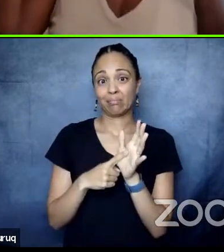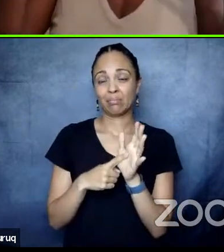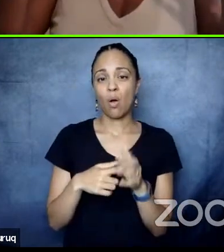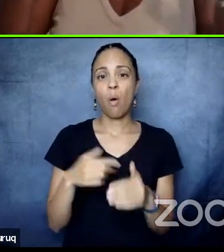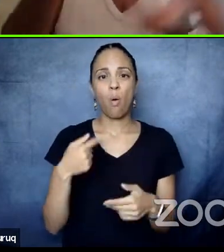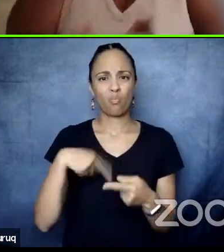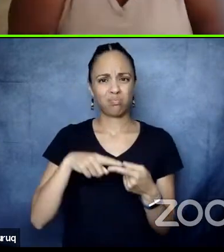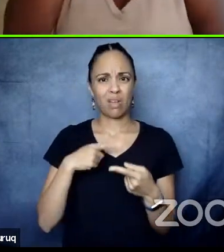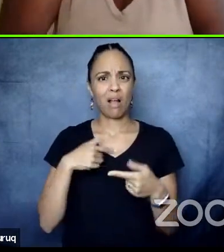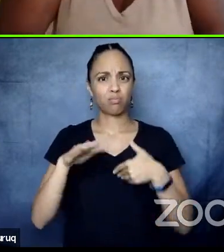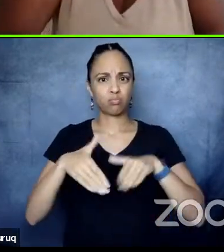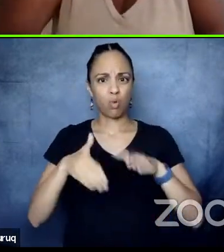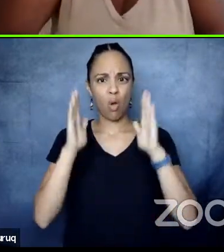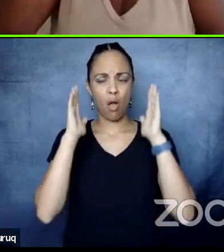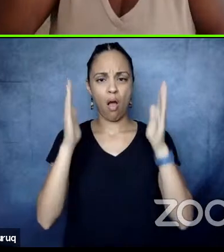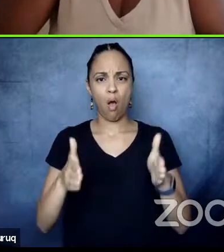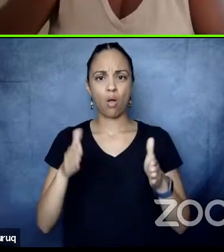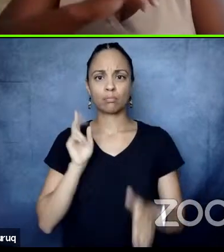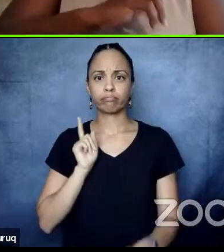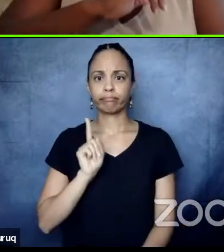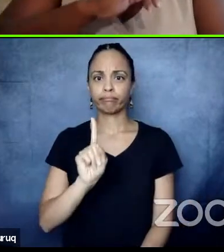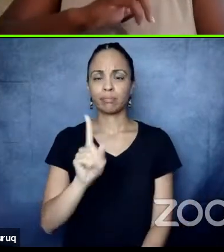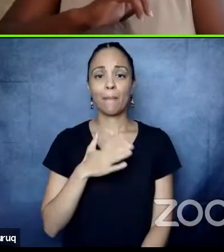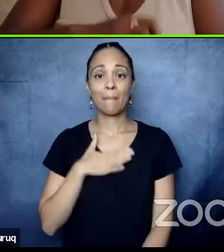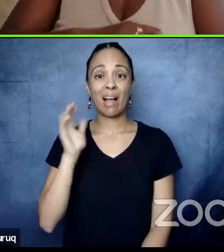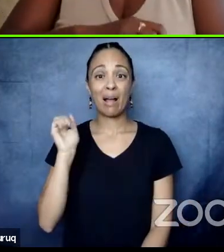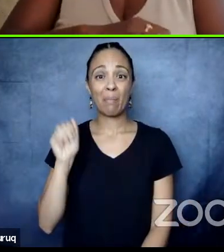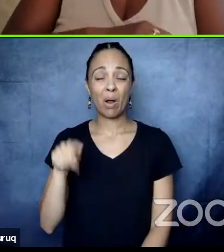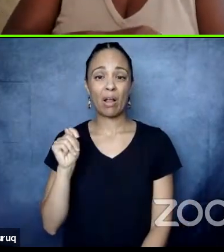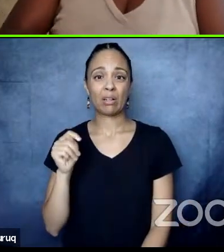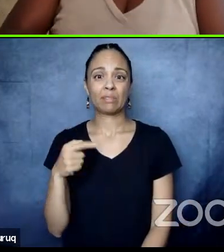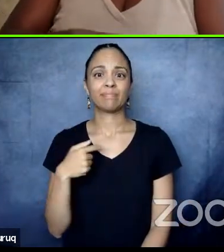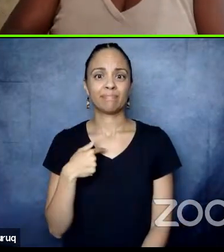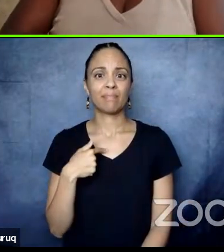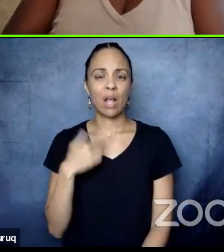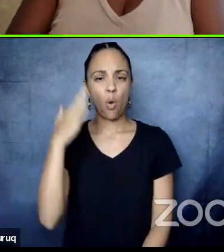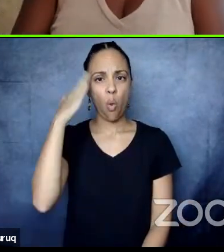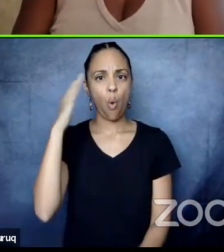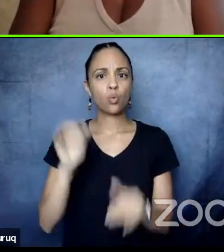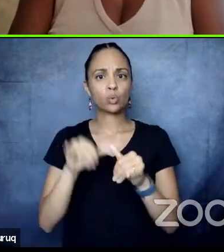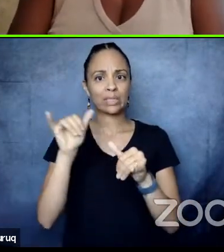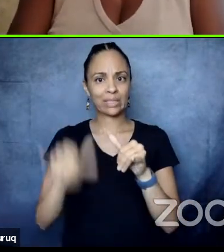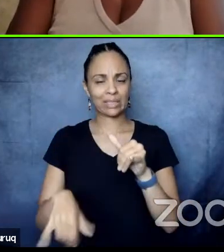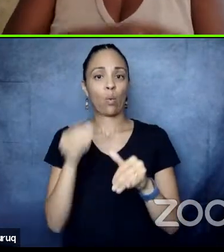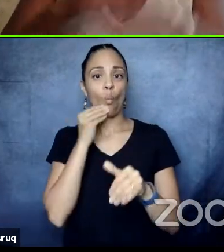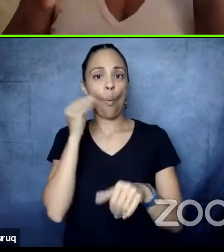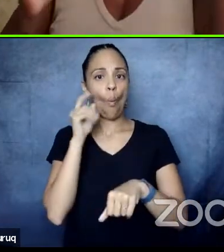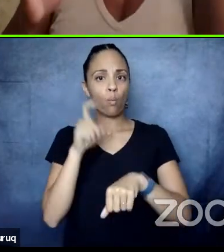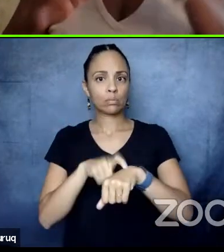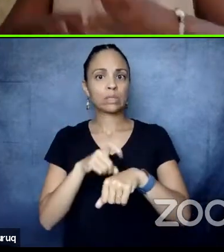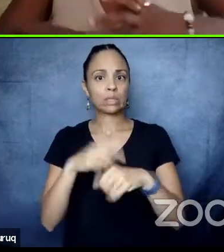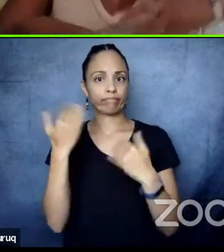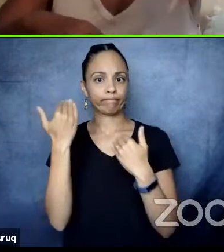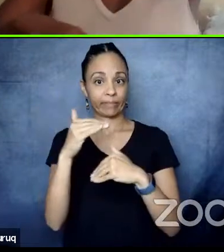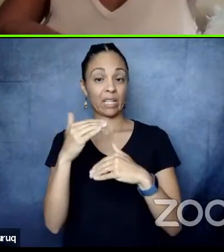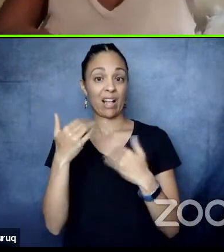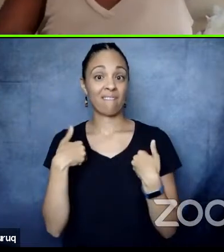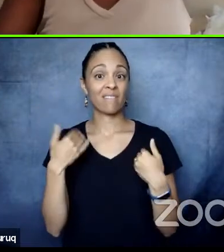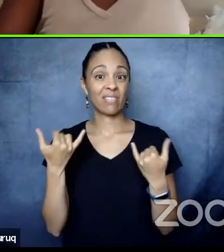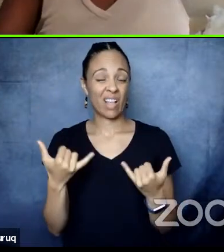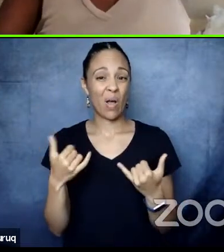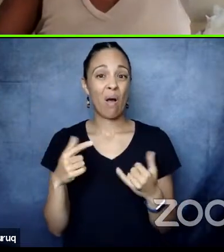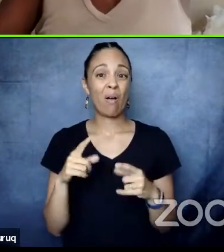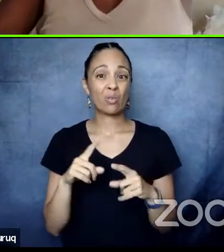nuts. And I'm like, Oh, curfew at 11 PM. So 4 AM, because there's there, you know, target was